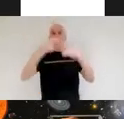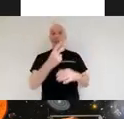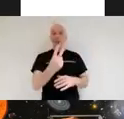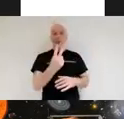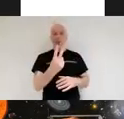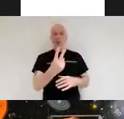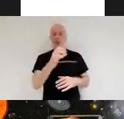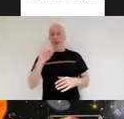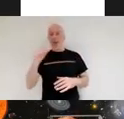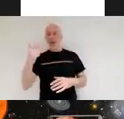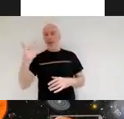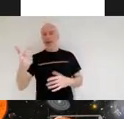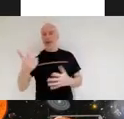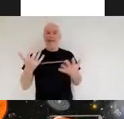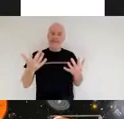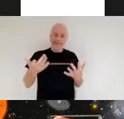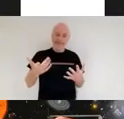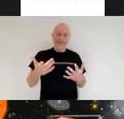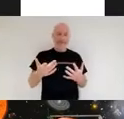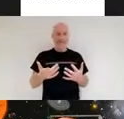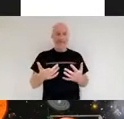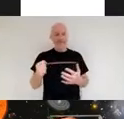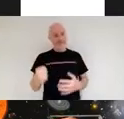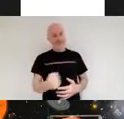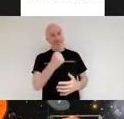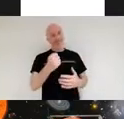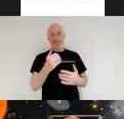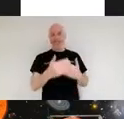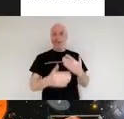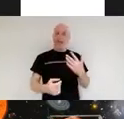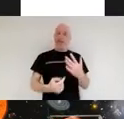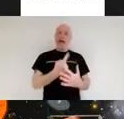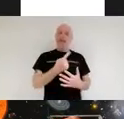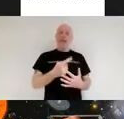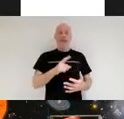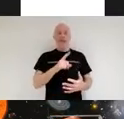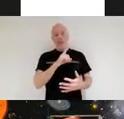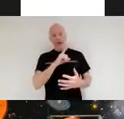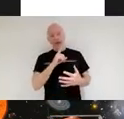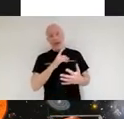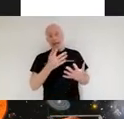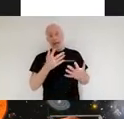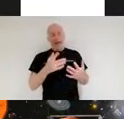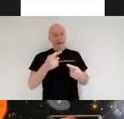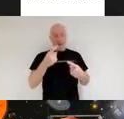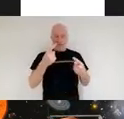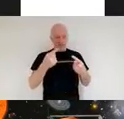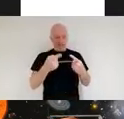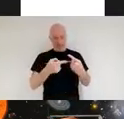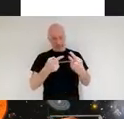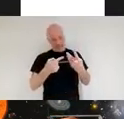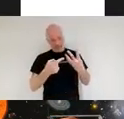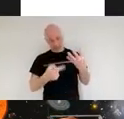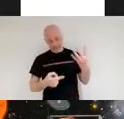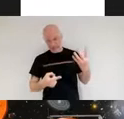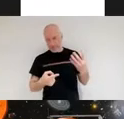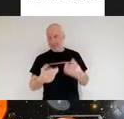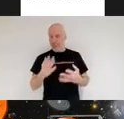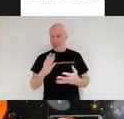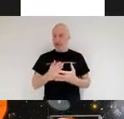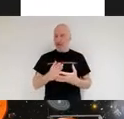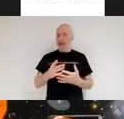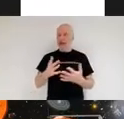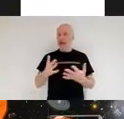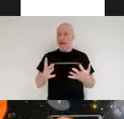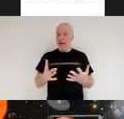didn't happen and there's a variety of reasons behind that space missions inevitably tend to take longer to get off the ground if you'll